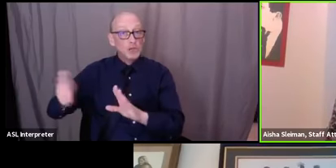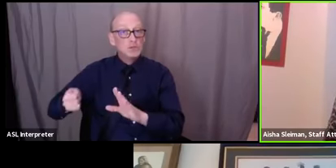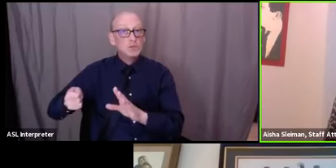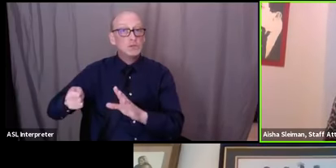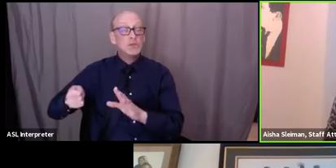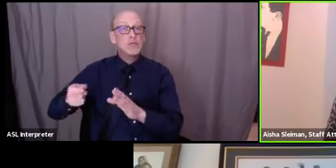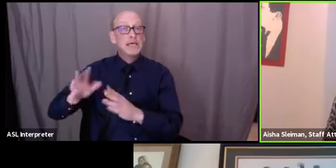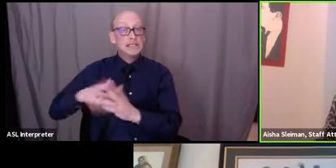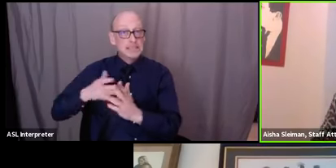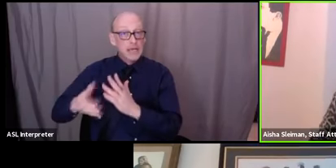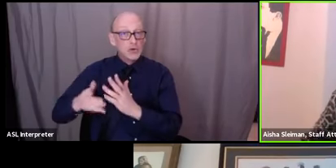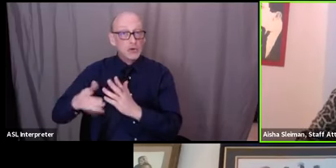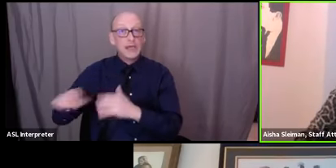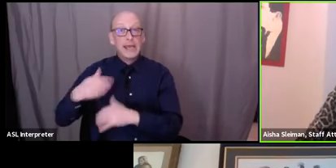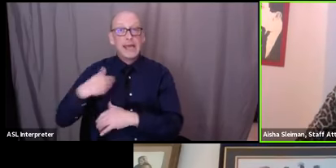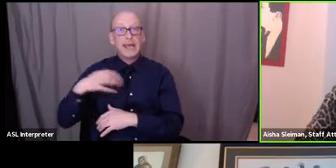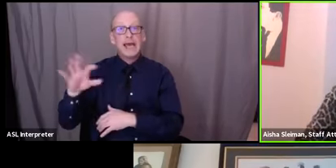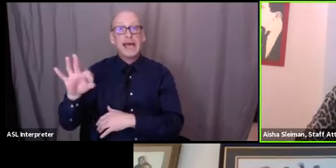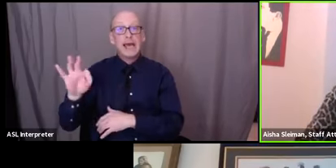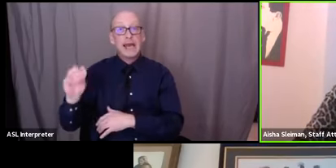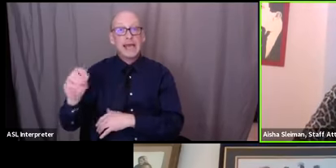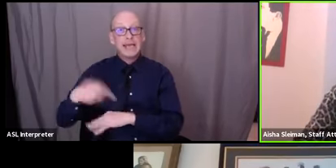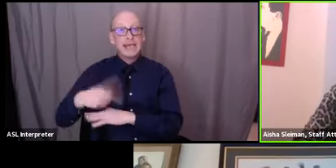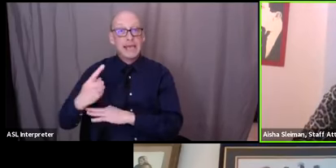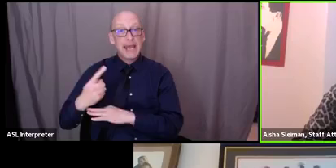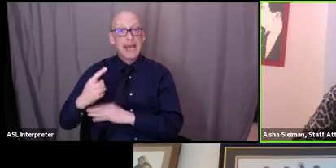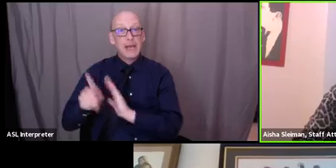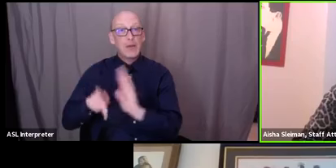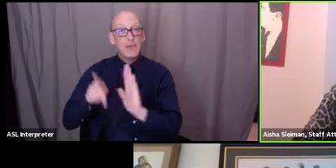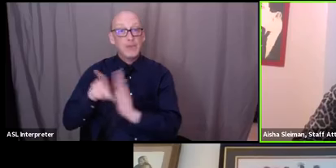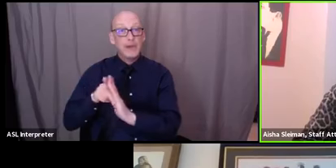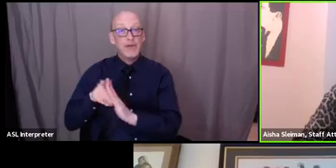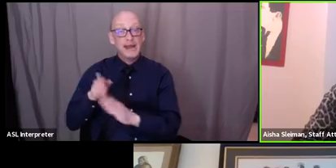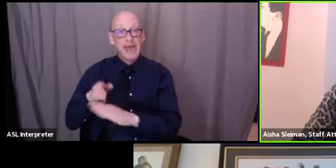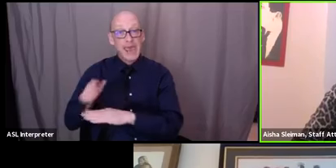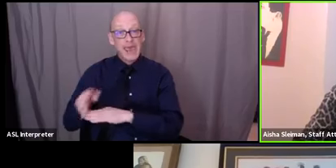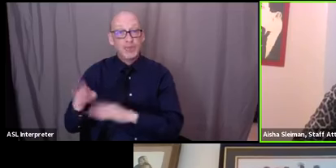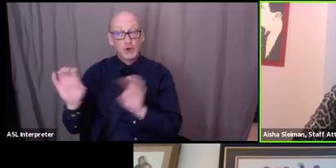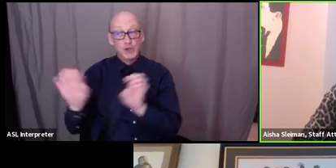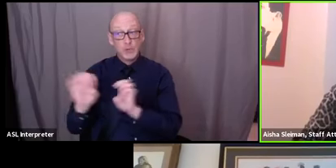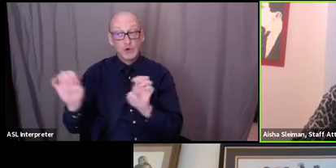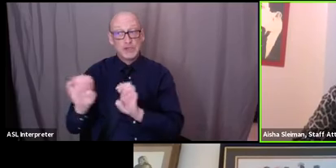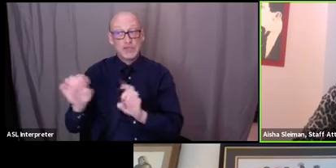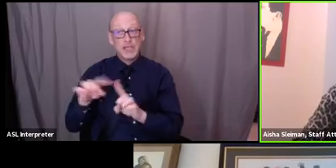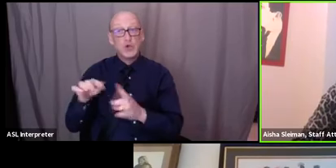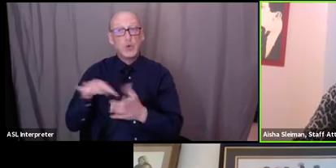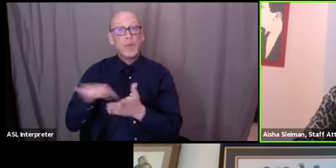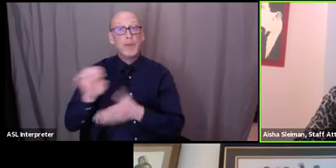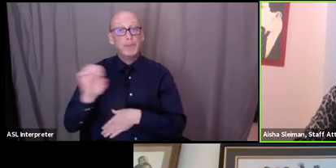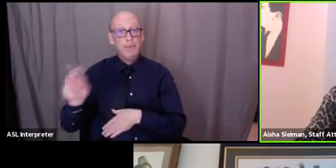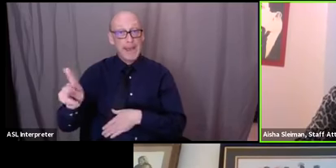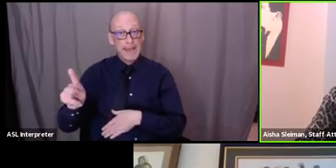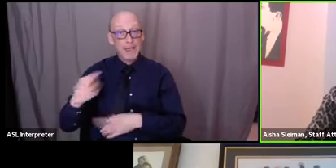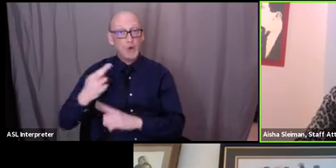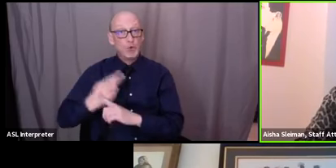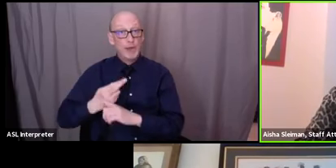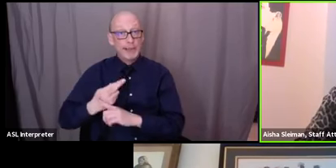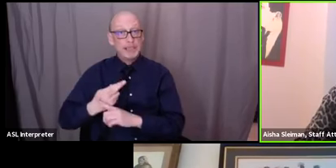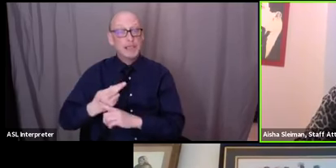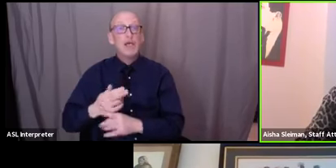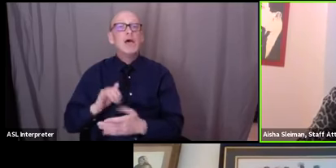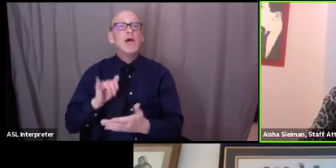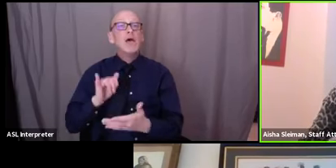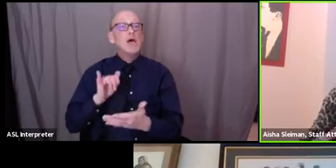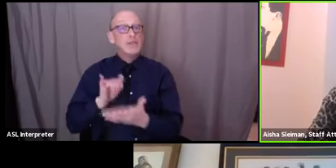90-day period after the emergency ends for people to pay back you know their rent so i mean that that needs a lot of creativity